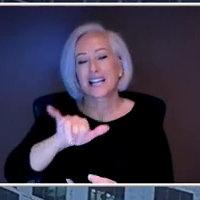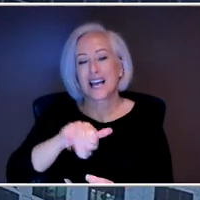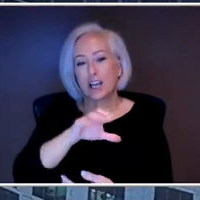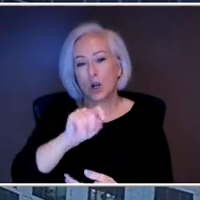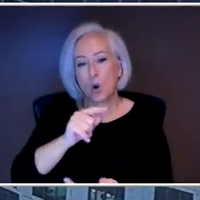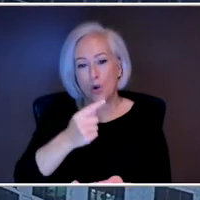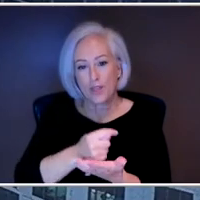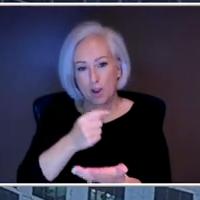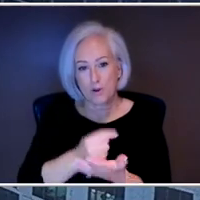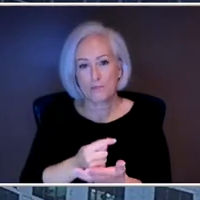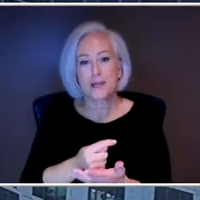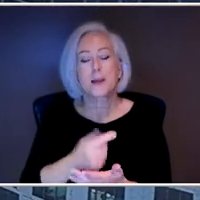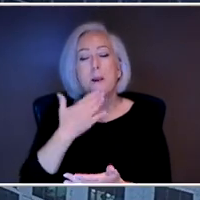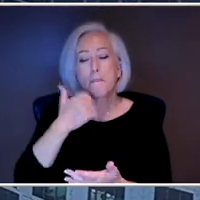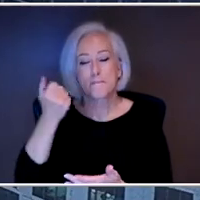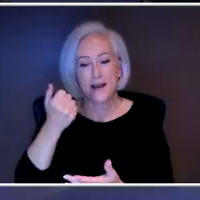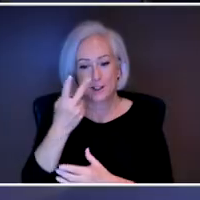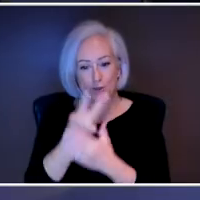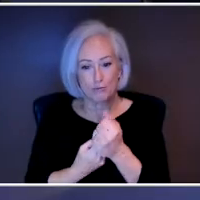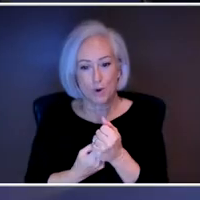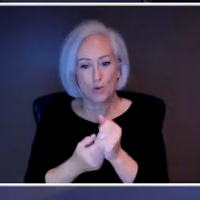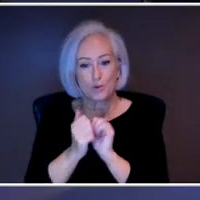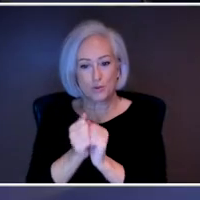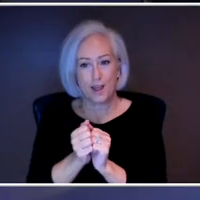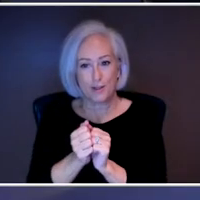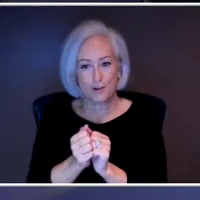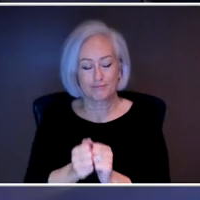It's not one or the other. Correct, It's a combination for sure.